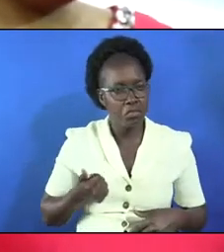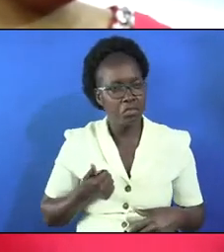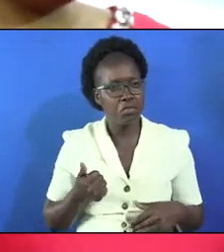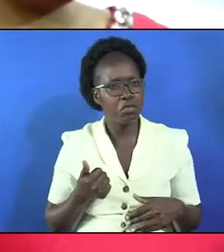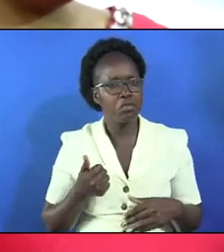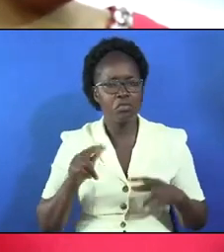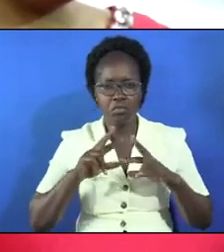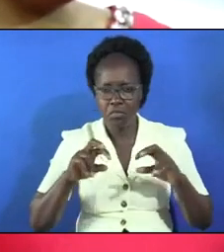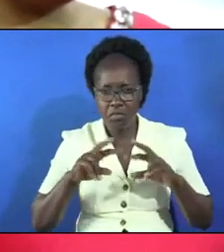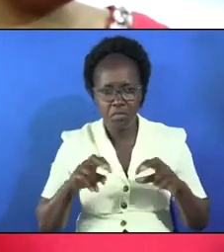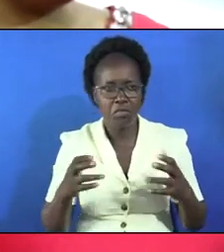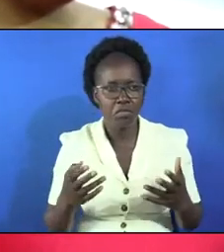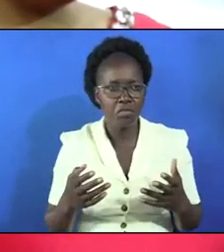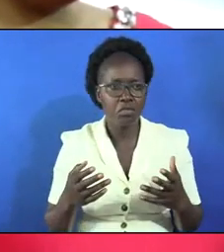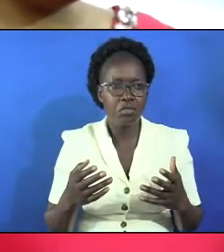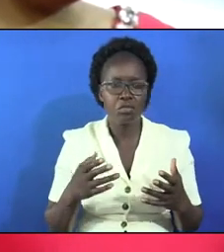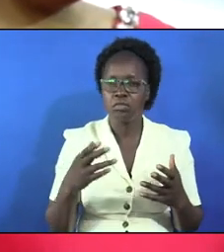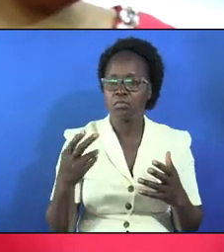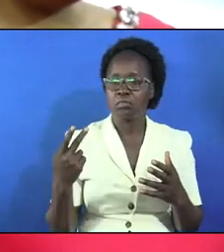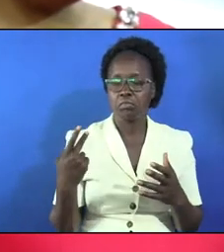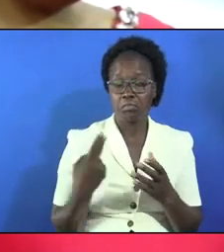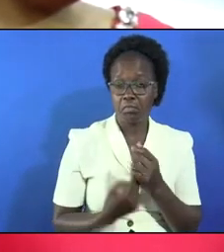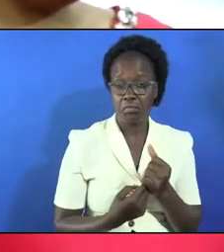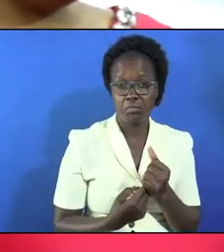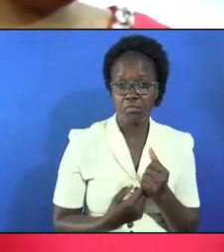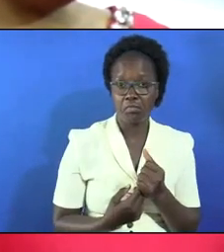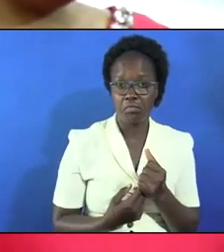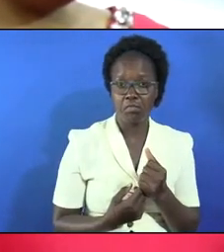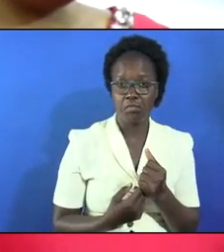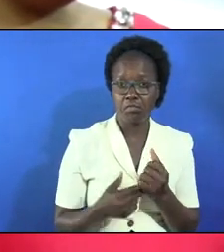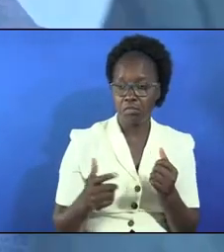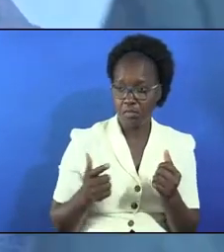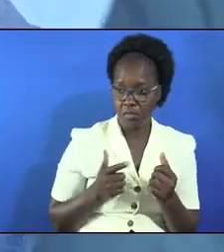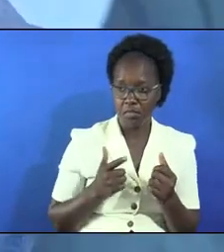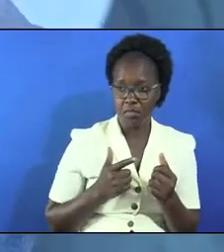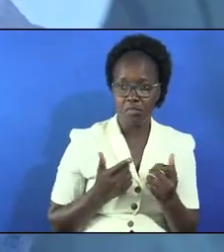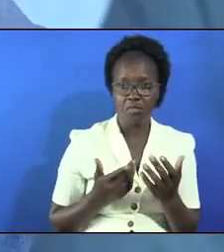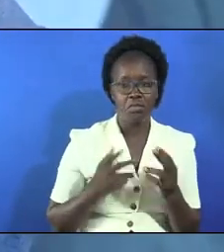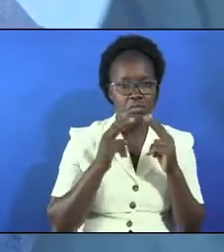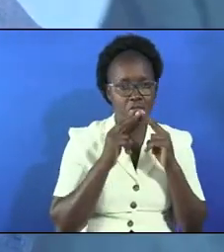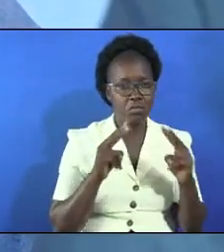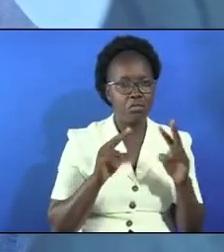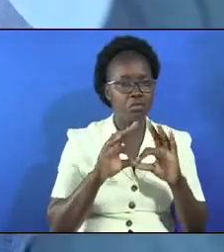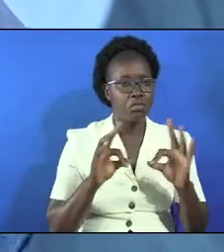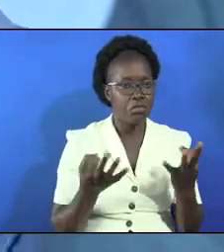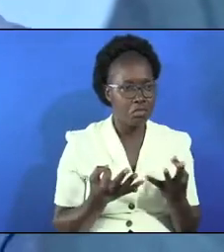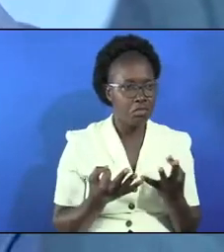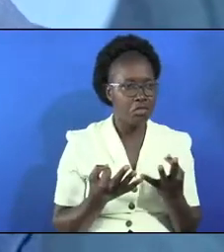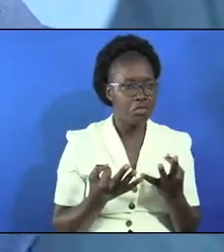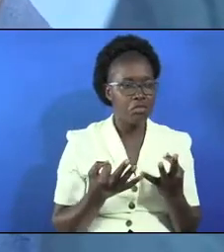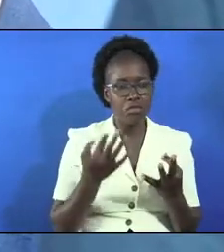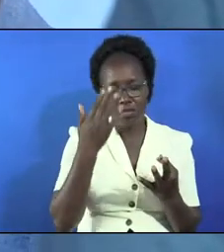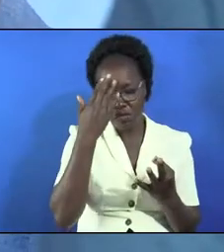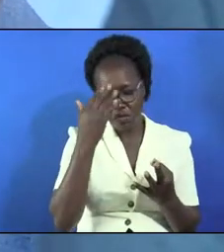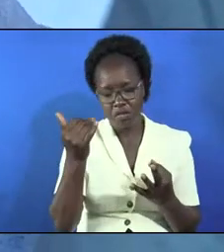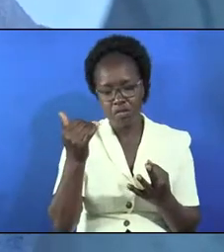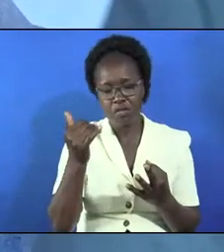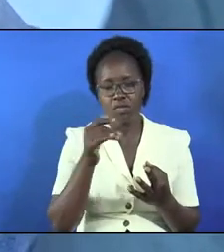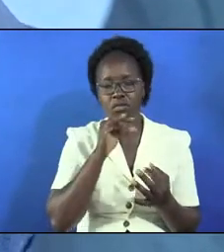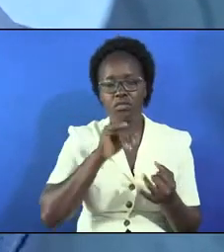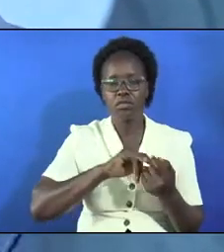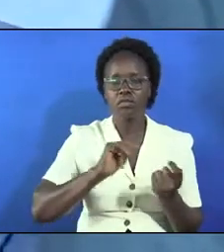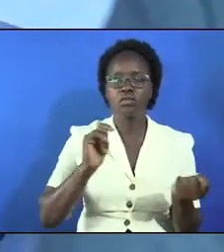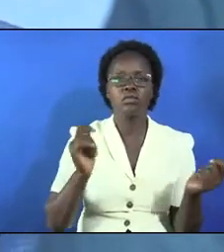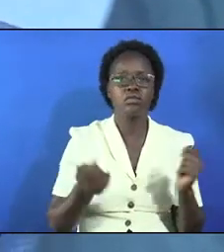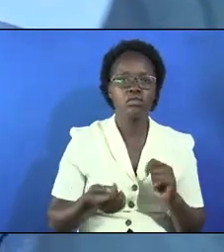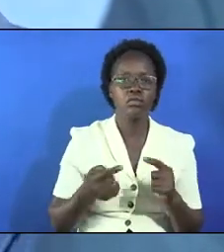who is seeking for the spouse i pray for this lady who is praying for peace in the family because the husband i stand